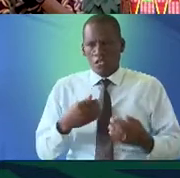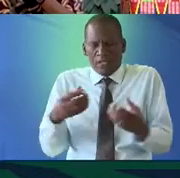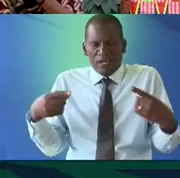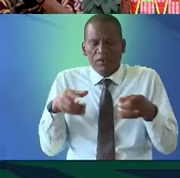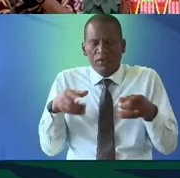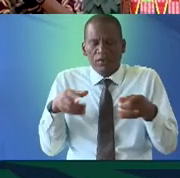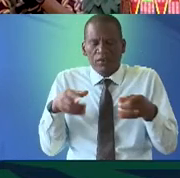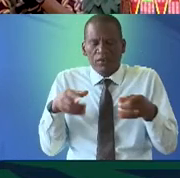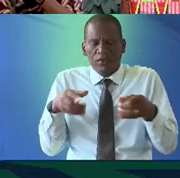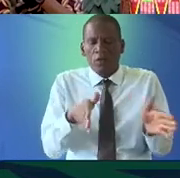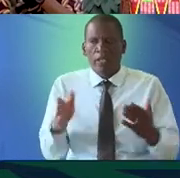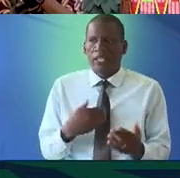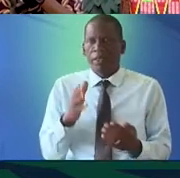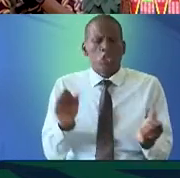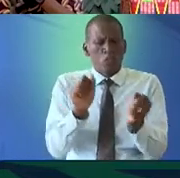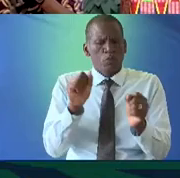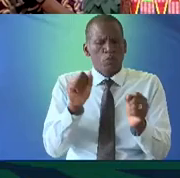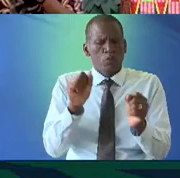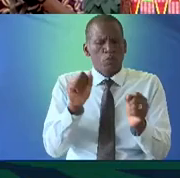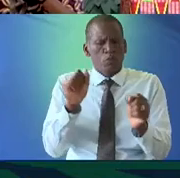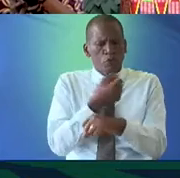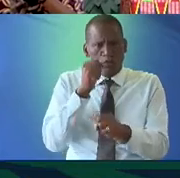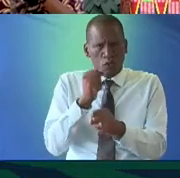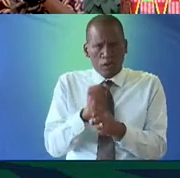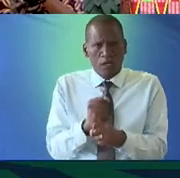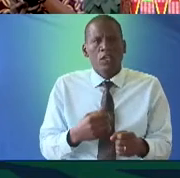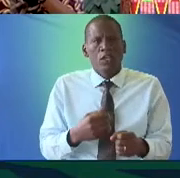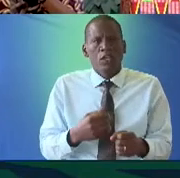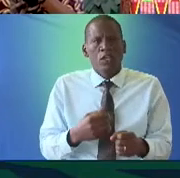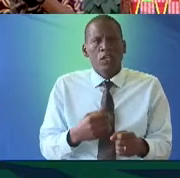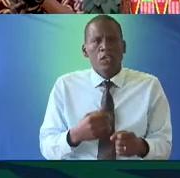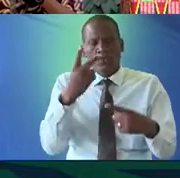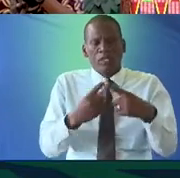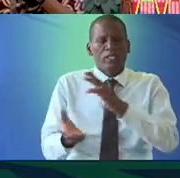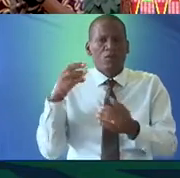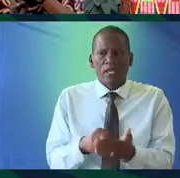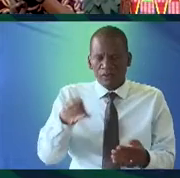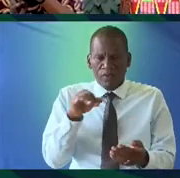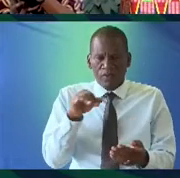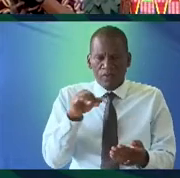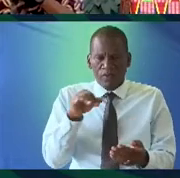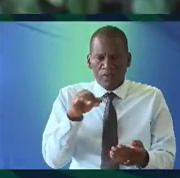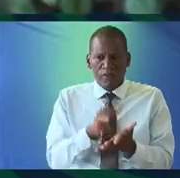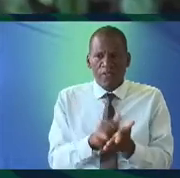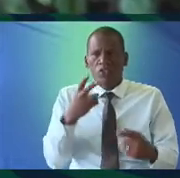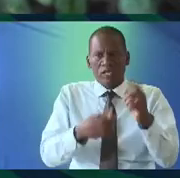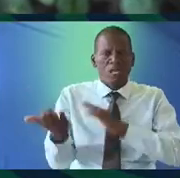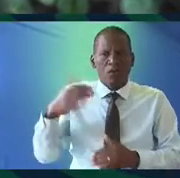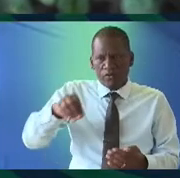has been in many ways an impossible task I think it was two years ago when I discovered that